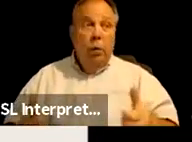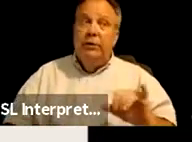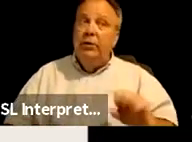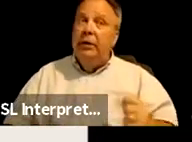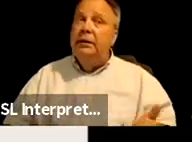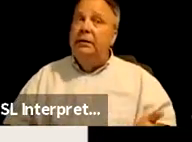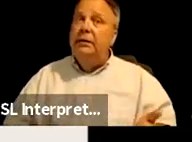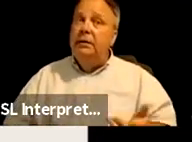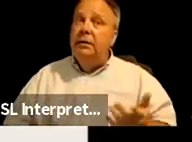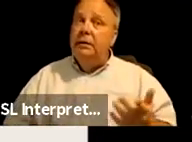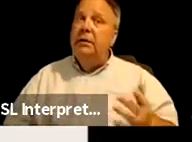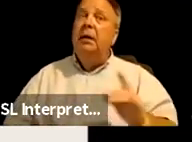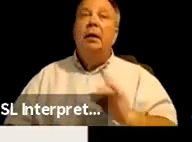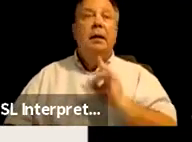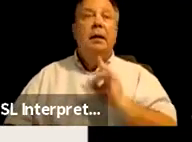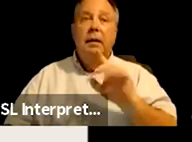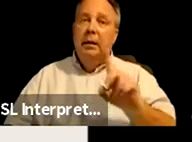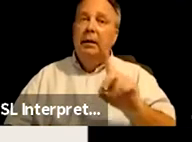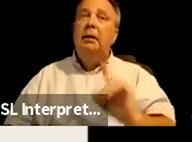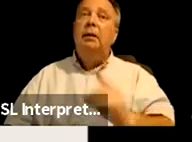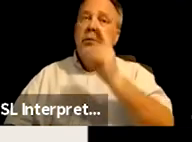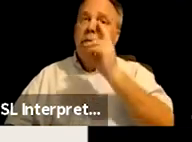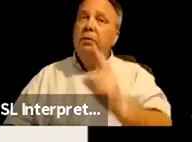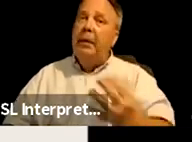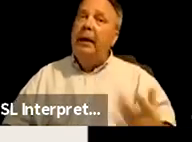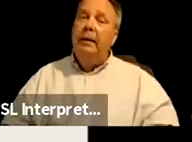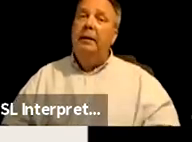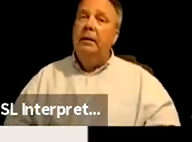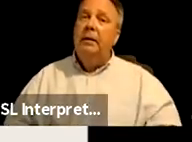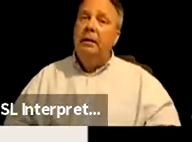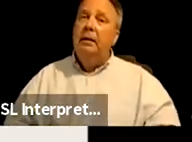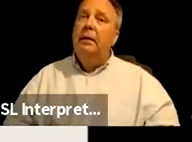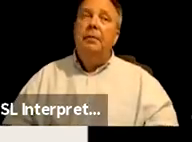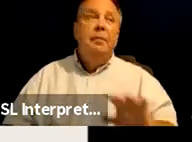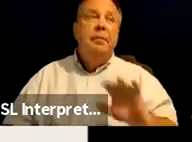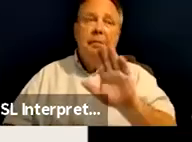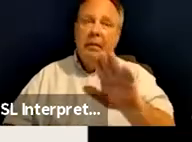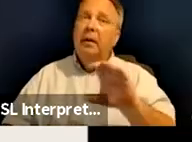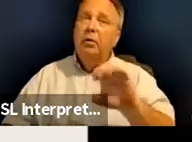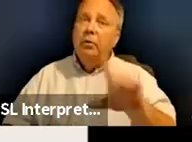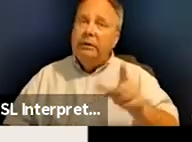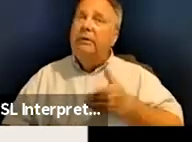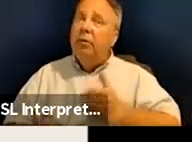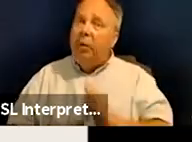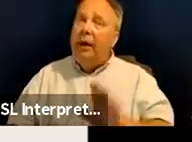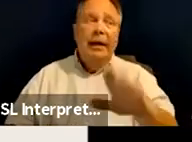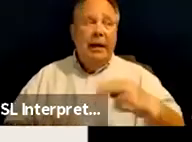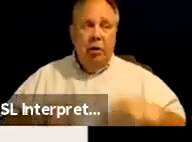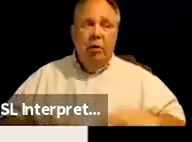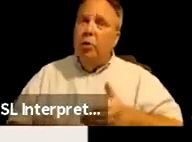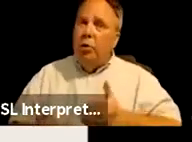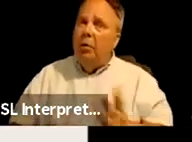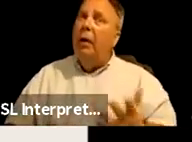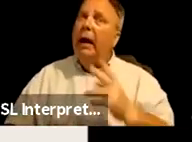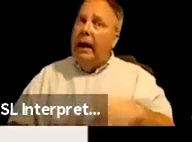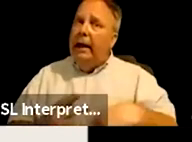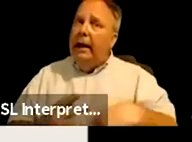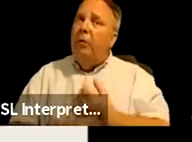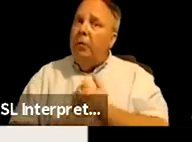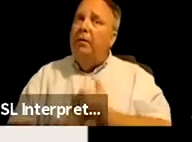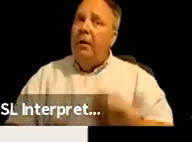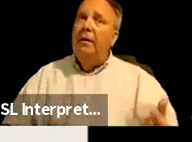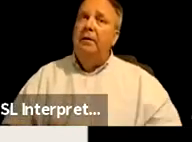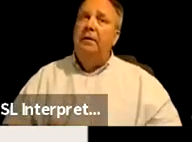dignity and respect. It is your civil rights. It's your human rights. And it's a form of love.